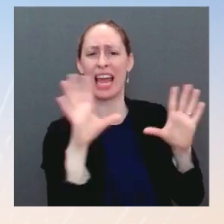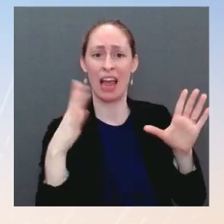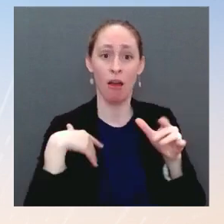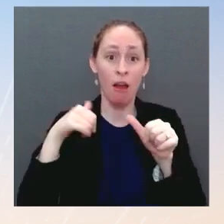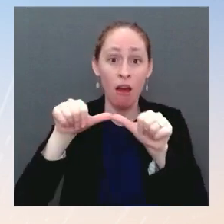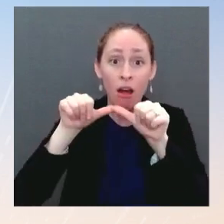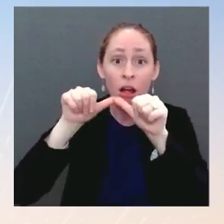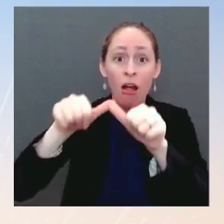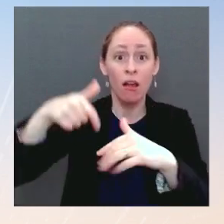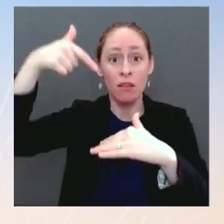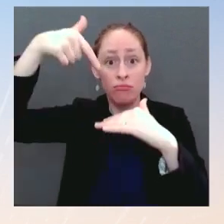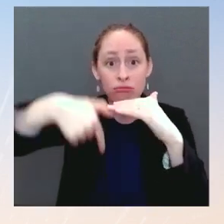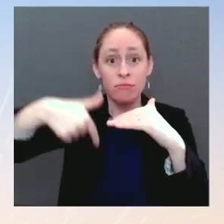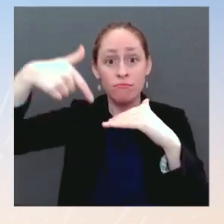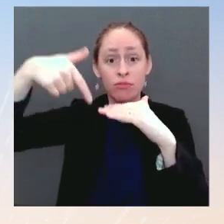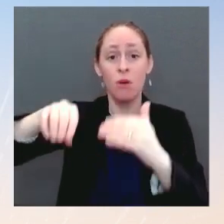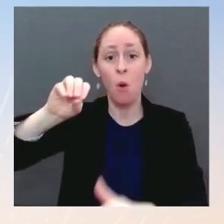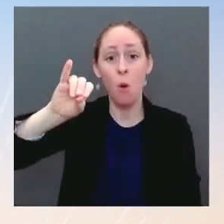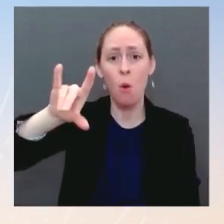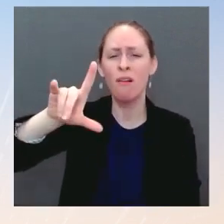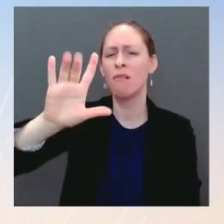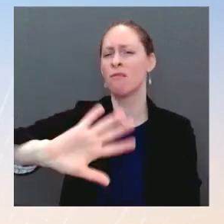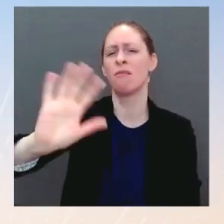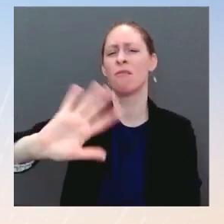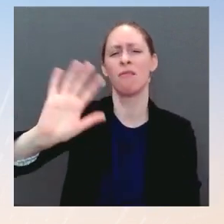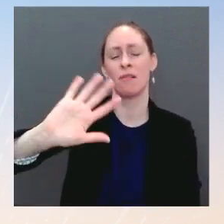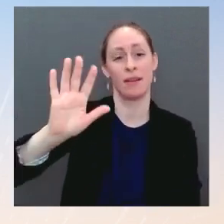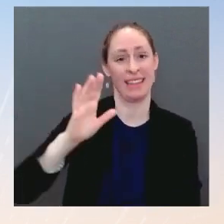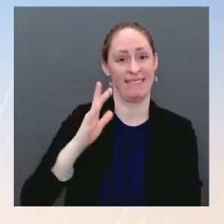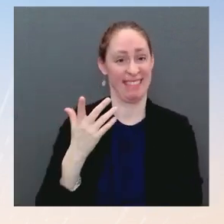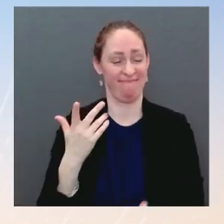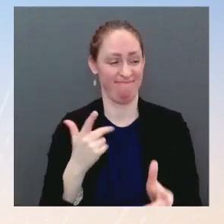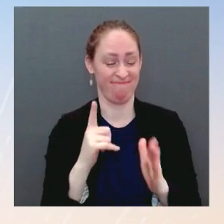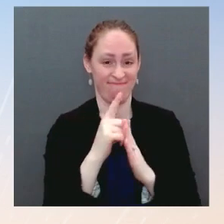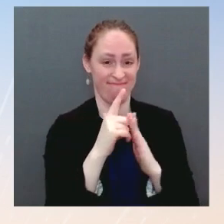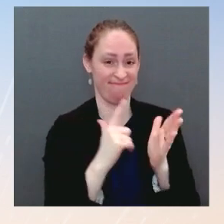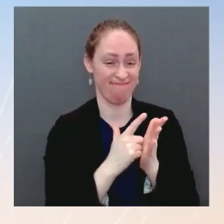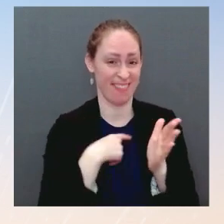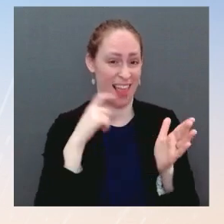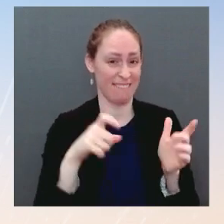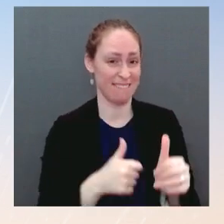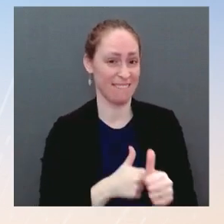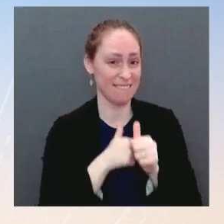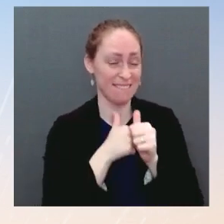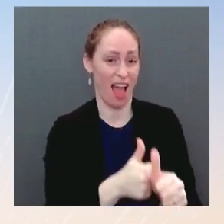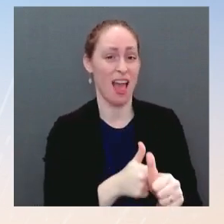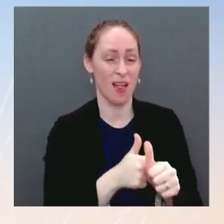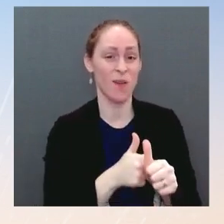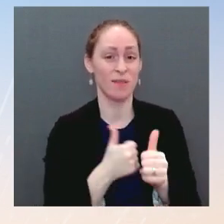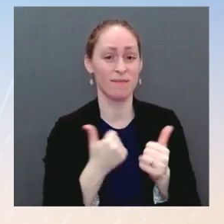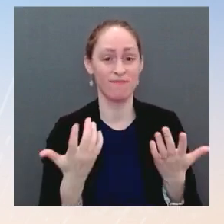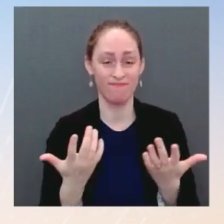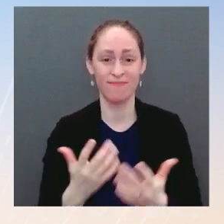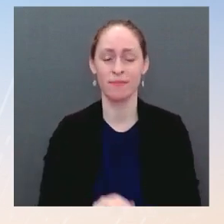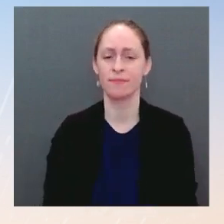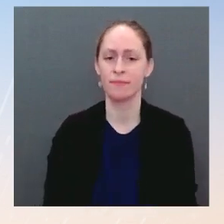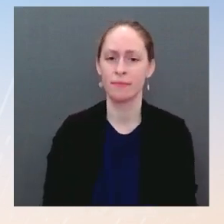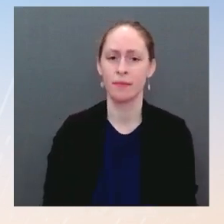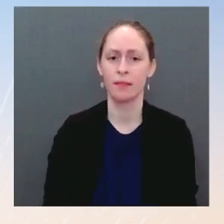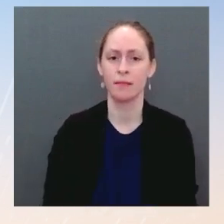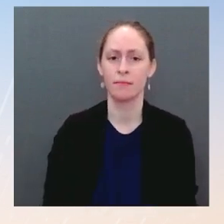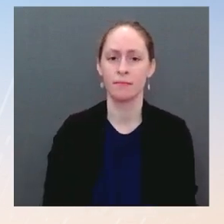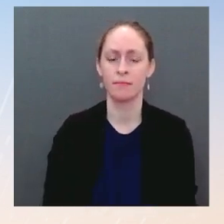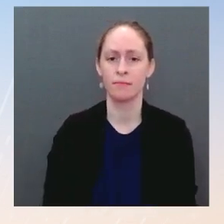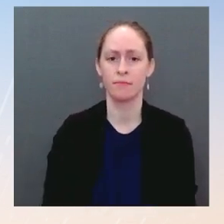there are also a range of steps that we have taken to address the climate crisis that go far beyond legislation and certainly